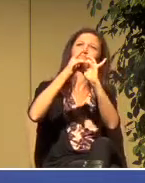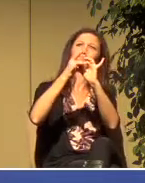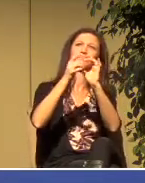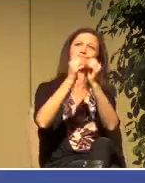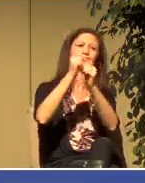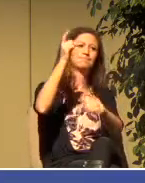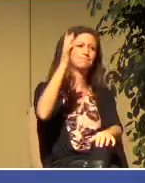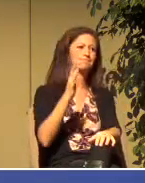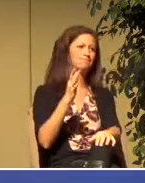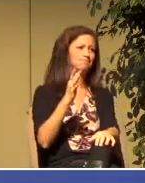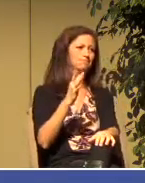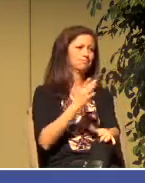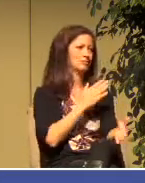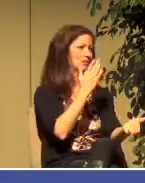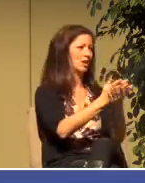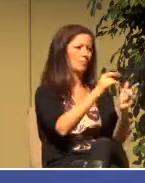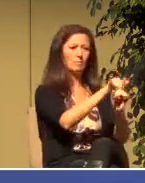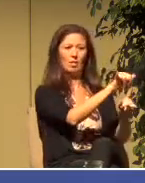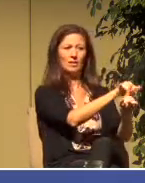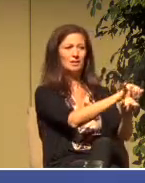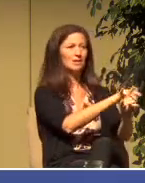fully into the mission of God.